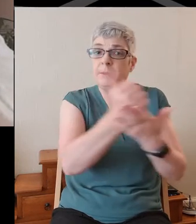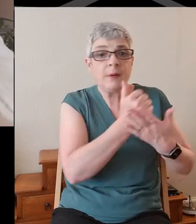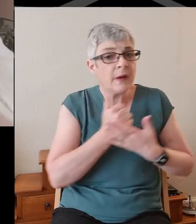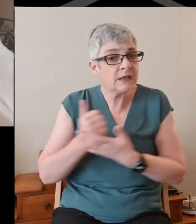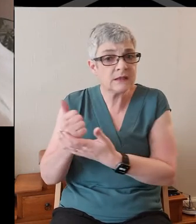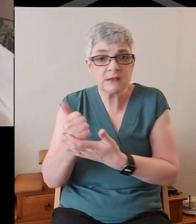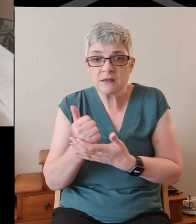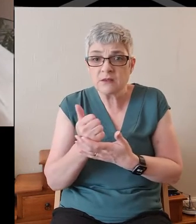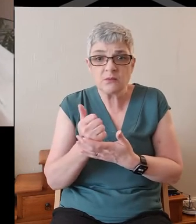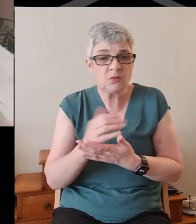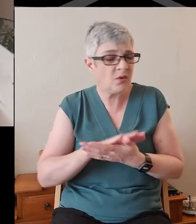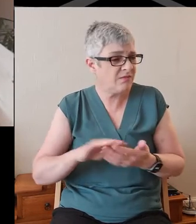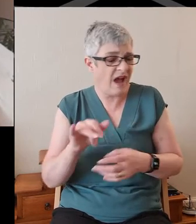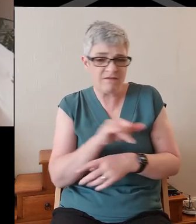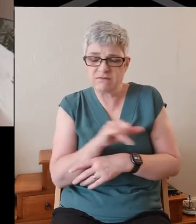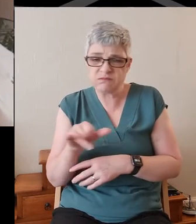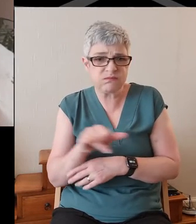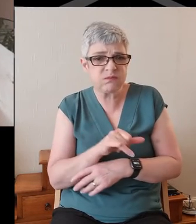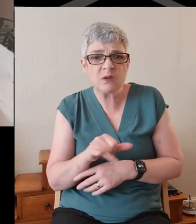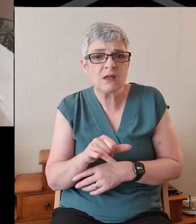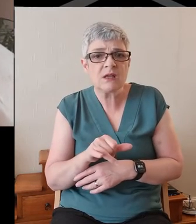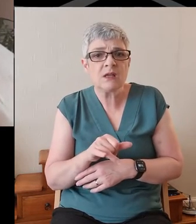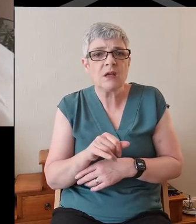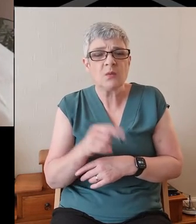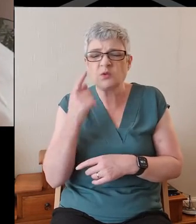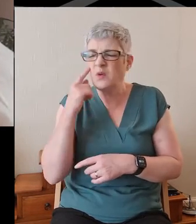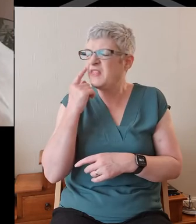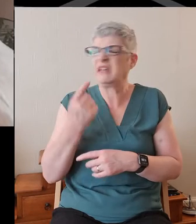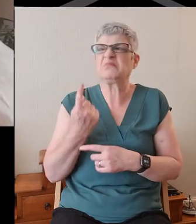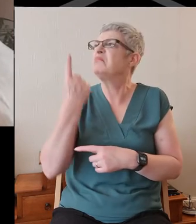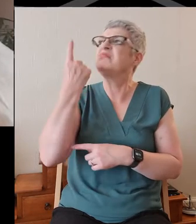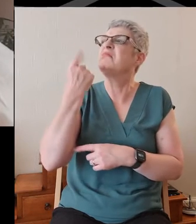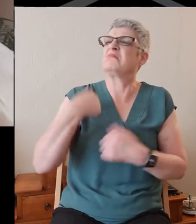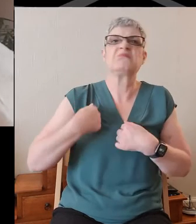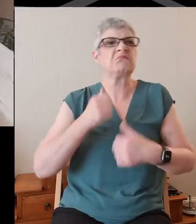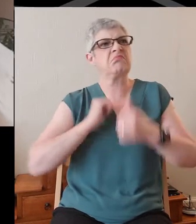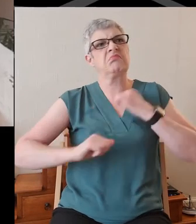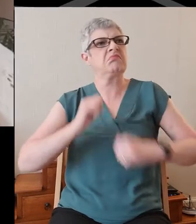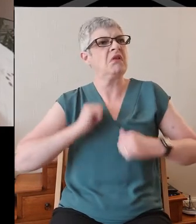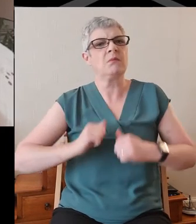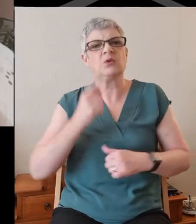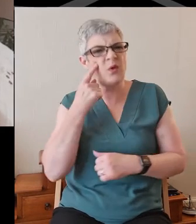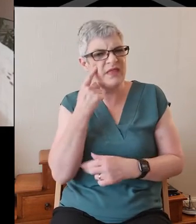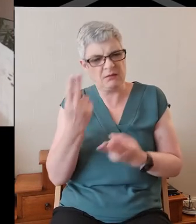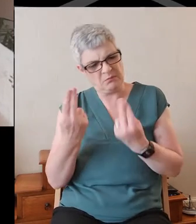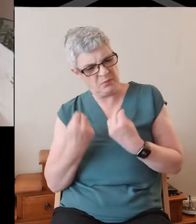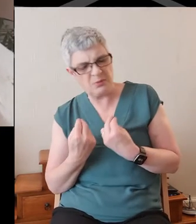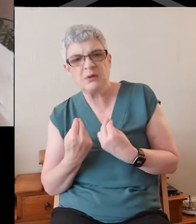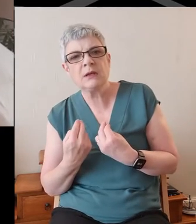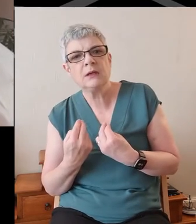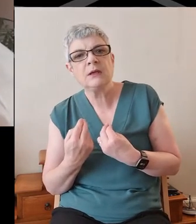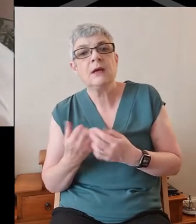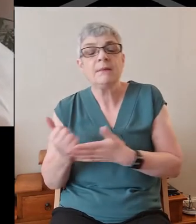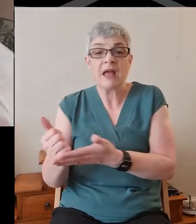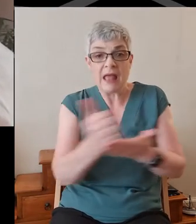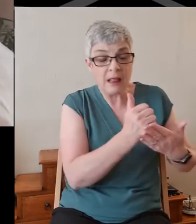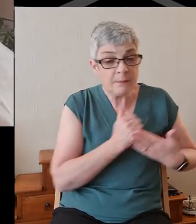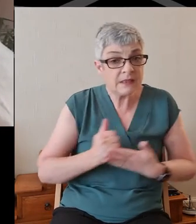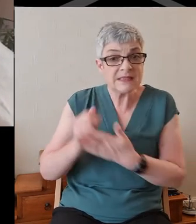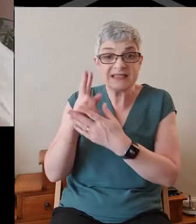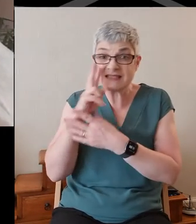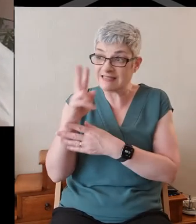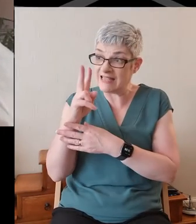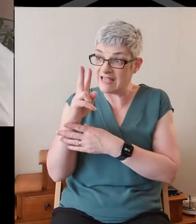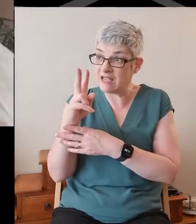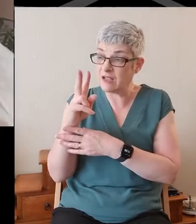into either of those traps, thinking of ourselves too highly or too lowly, but help us to see ourselves with